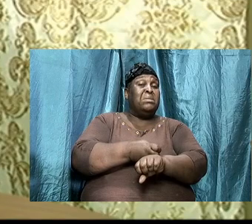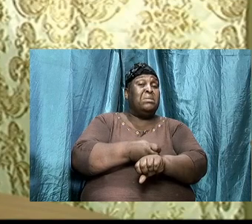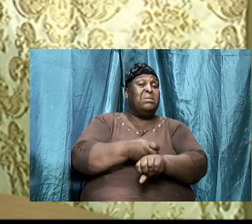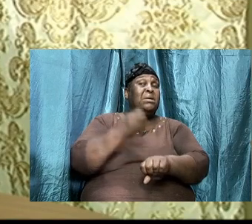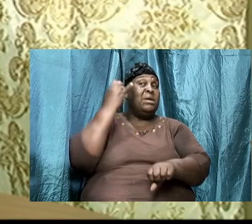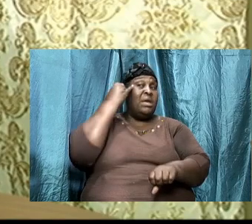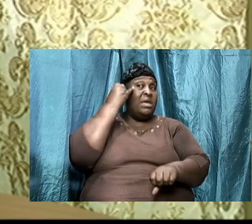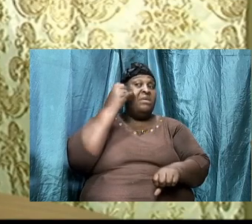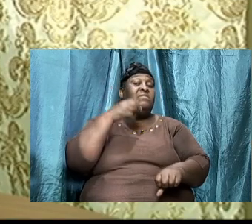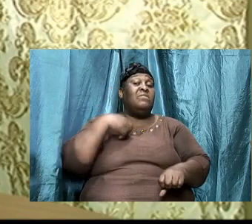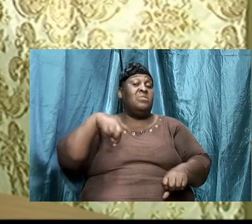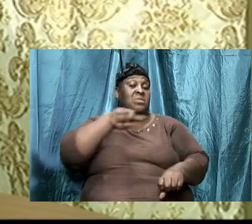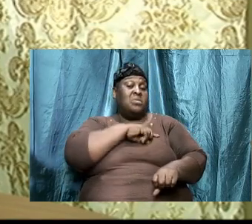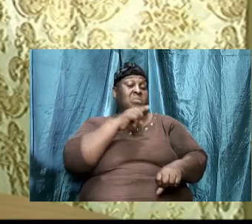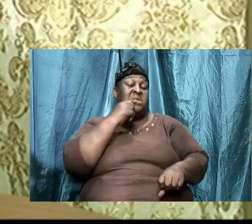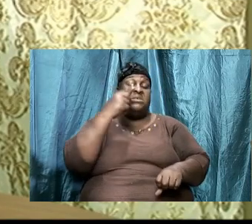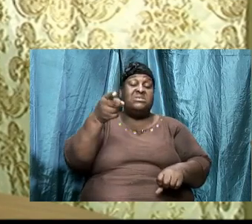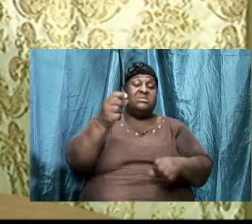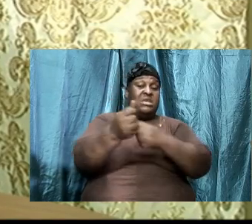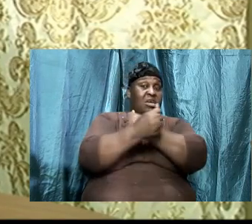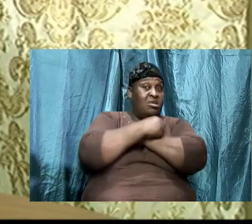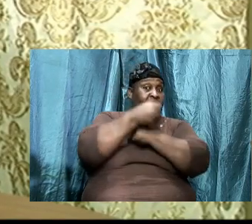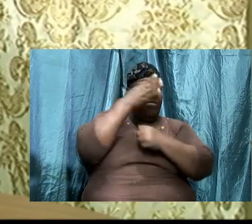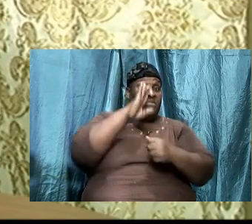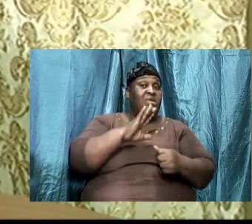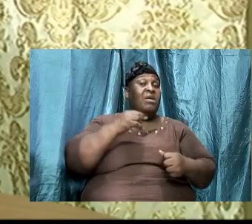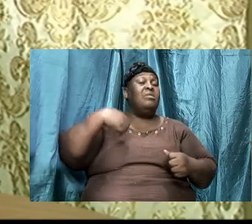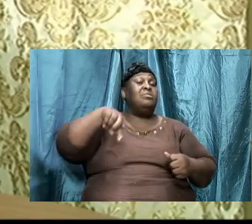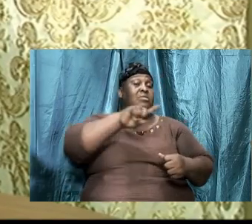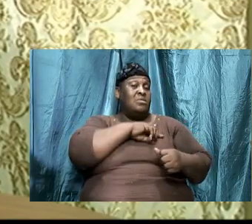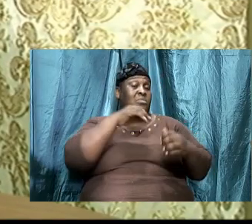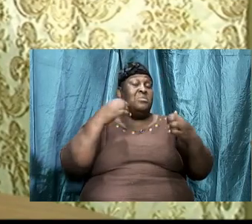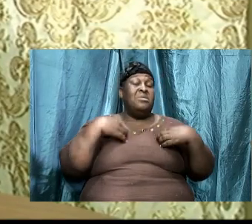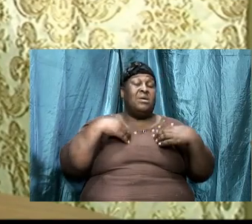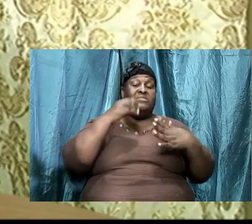If we say that we love God, we are going to have to prove it.